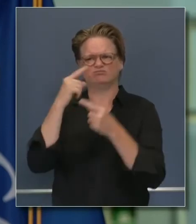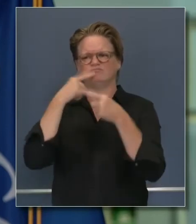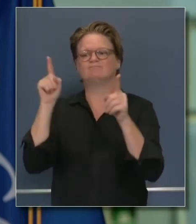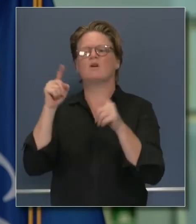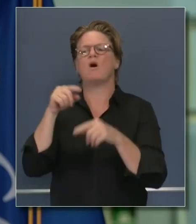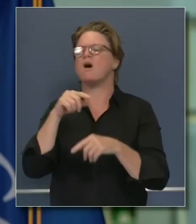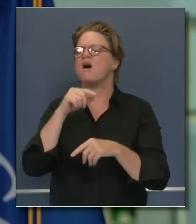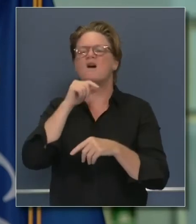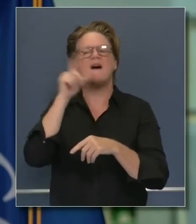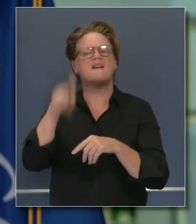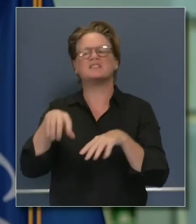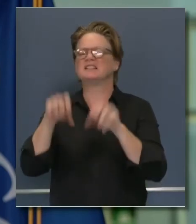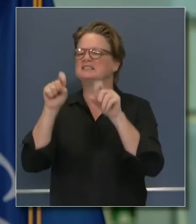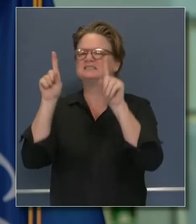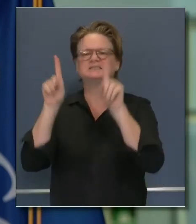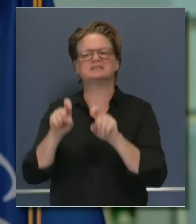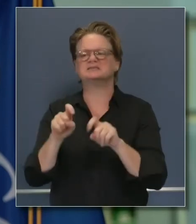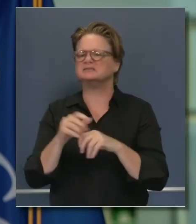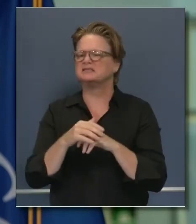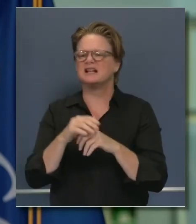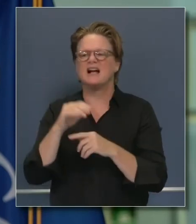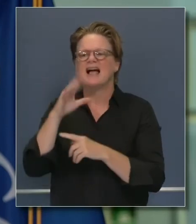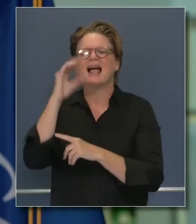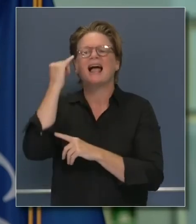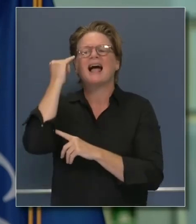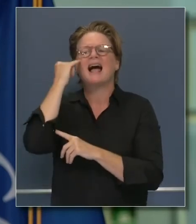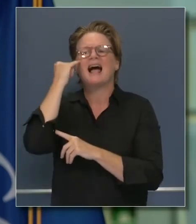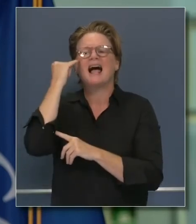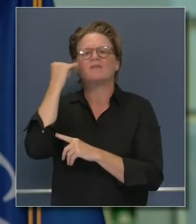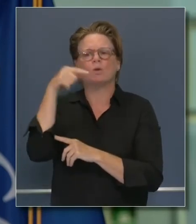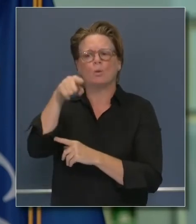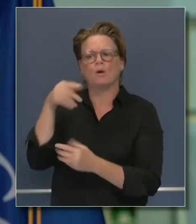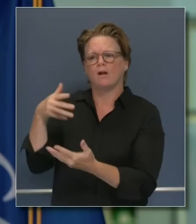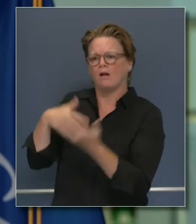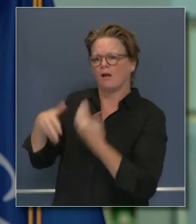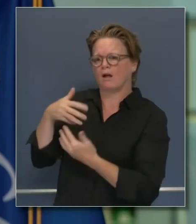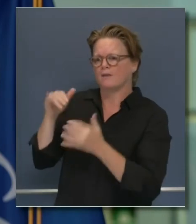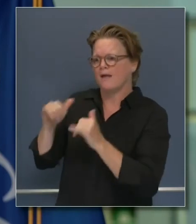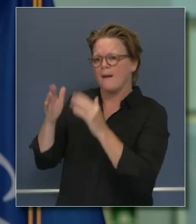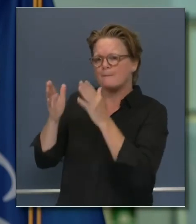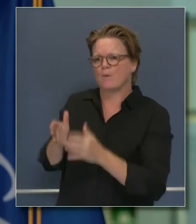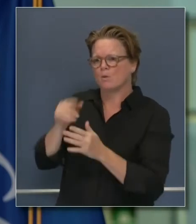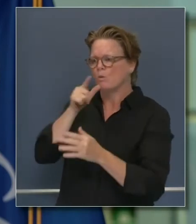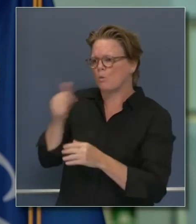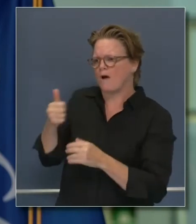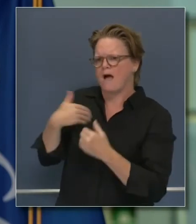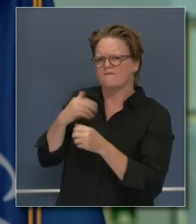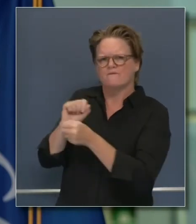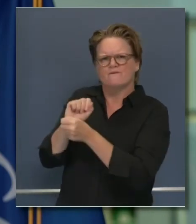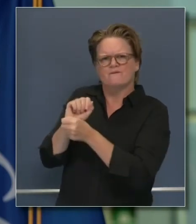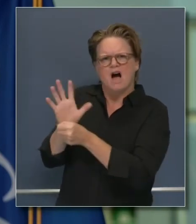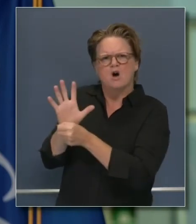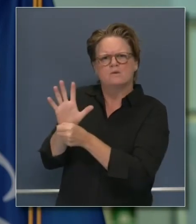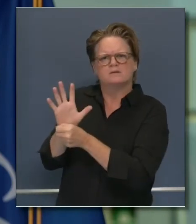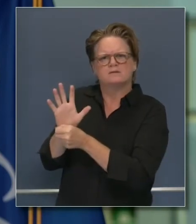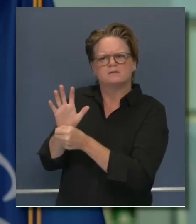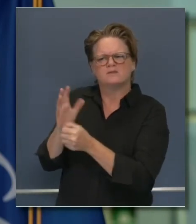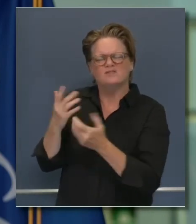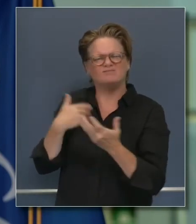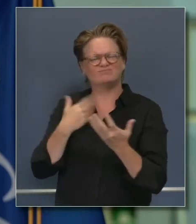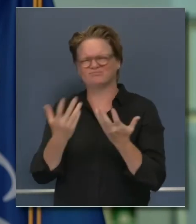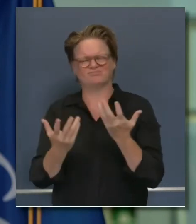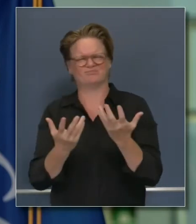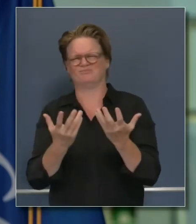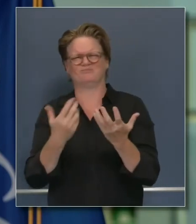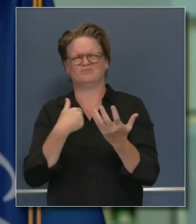-19, and we've heard Governor Cuomo criticize this change as part of President Trump's policy of denying the problem and wanting fewer people to